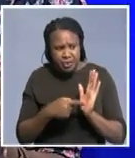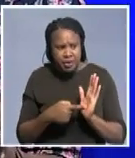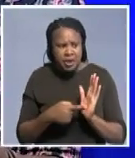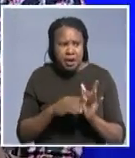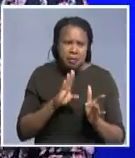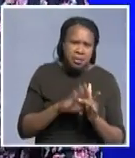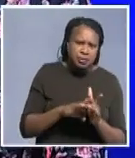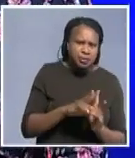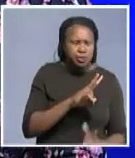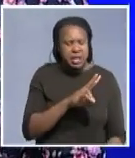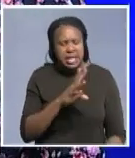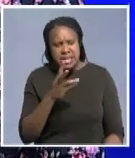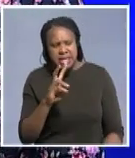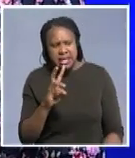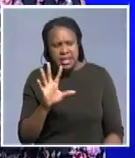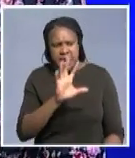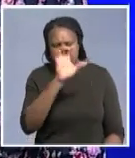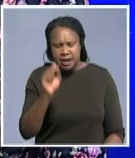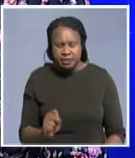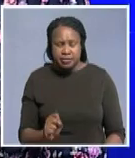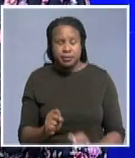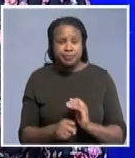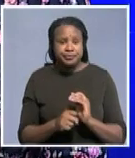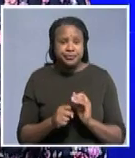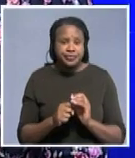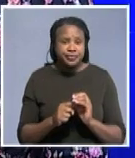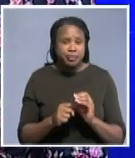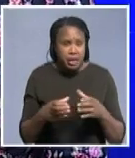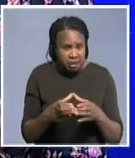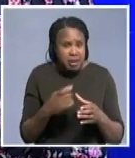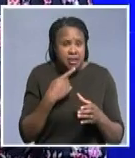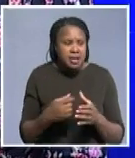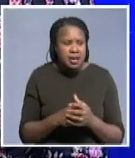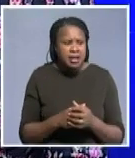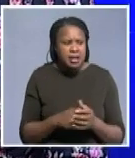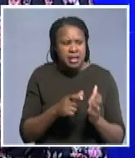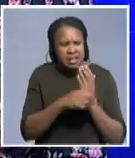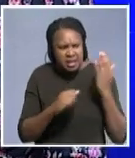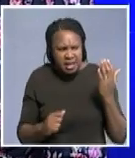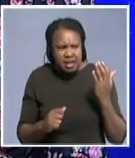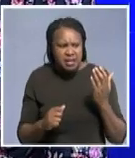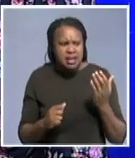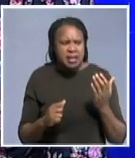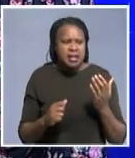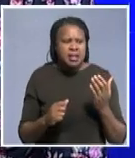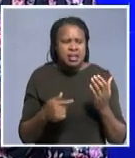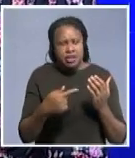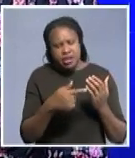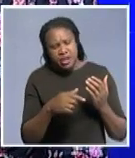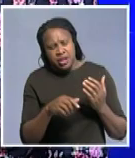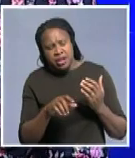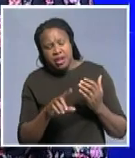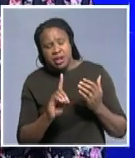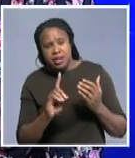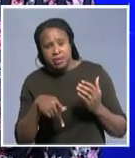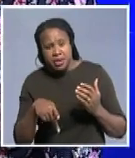approximately 26 African tax administration we saw that the tax to GDP ratio the average tax to the GDP ratio was around 16